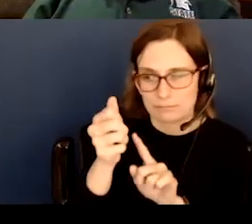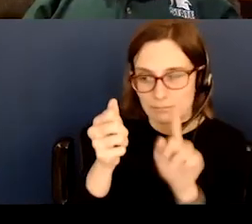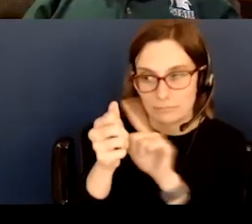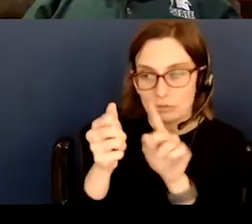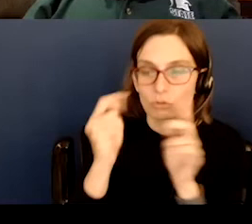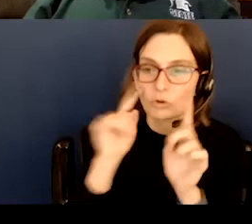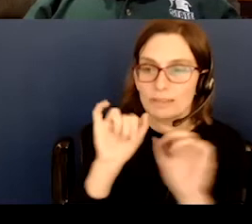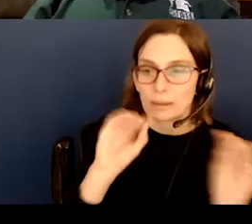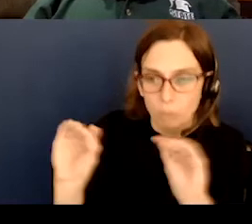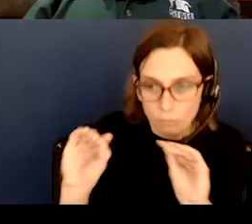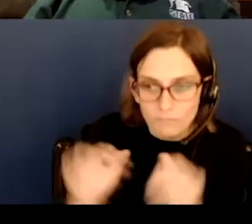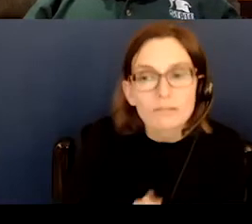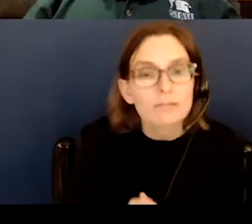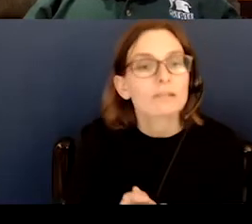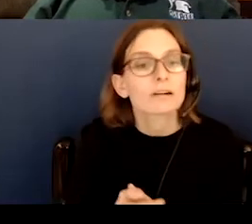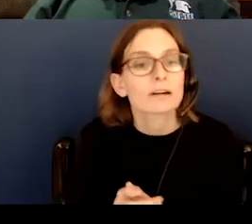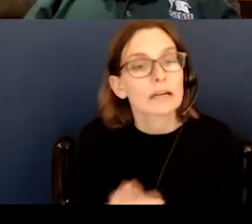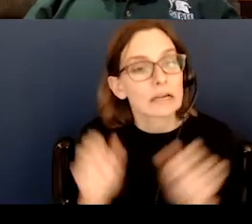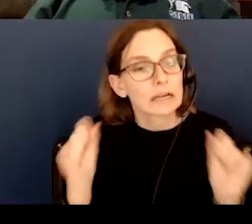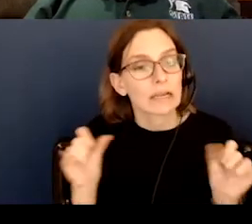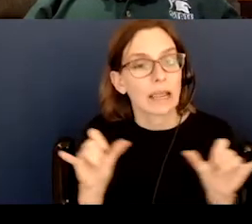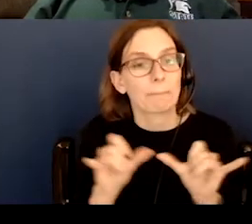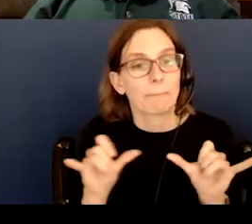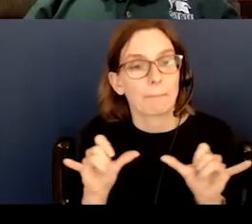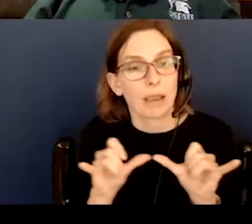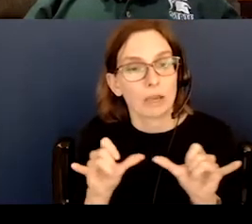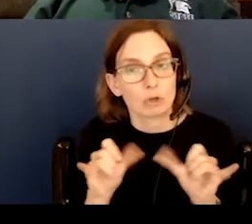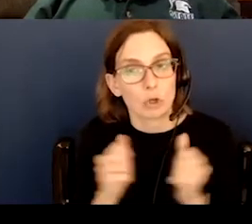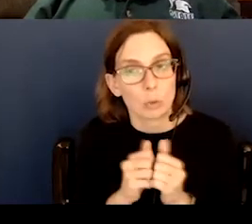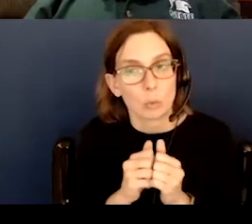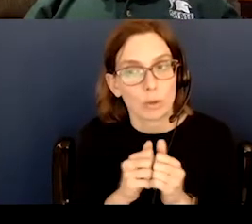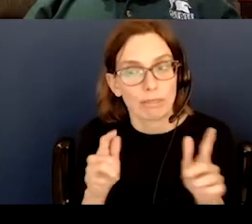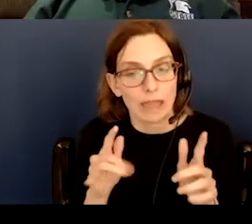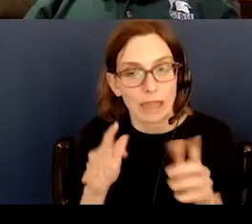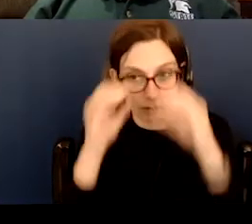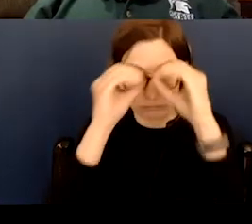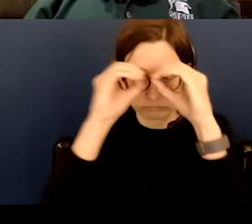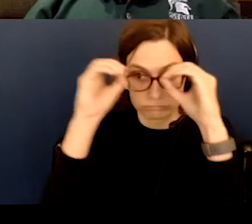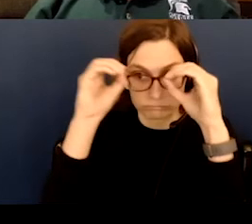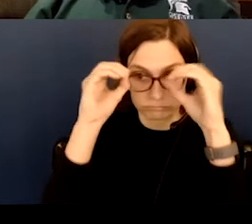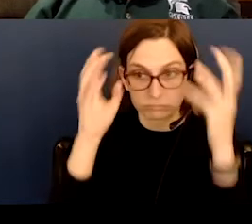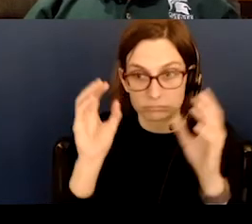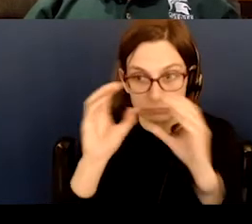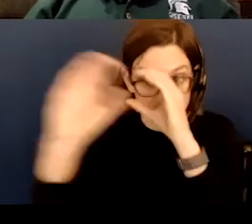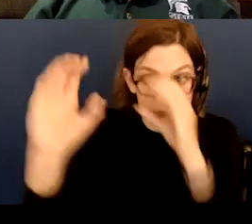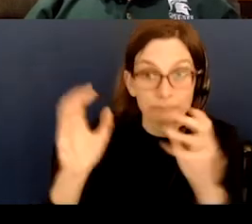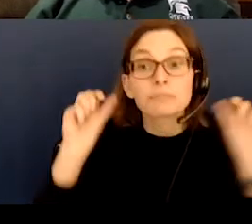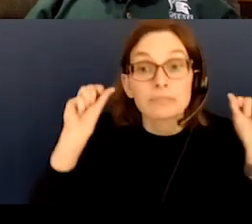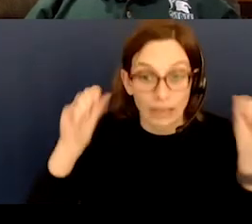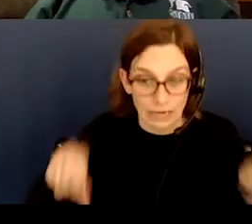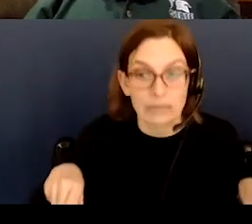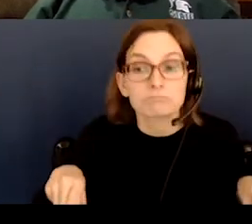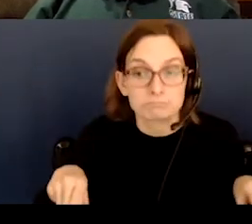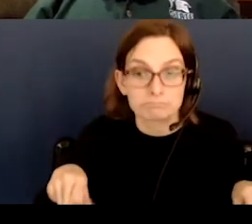So, can this be measured without any optical instruments? And the answer is actually yes, it can.